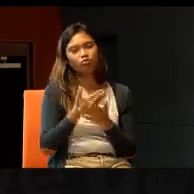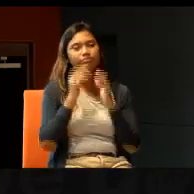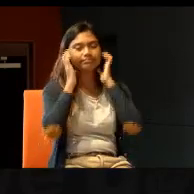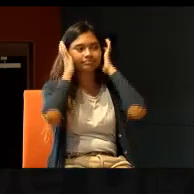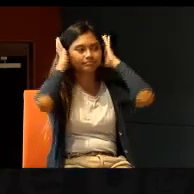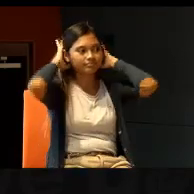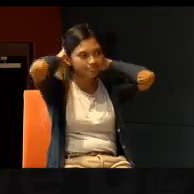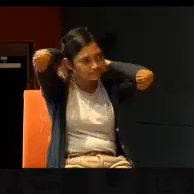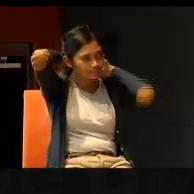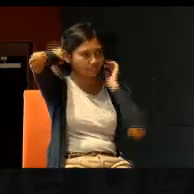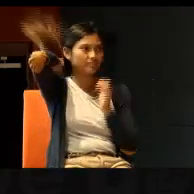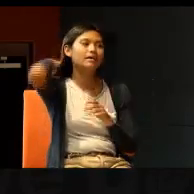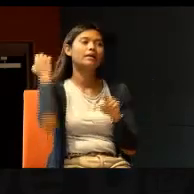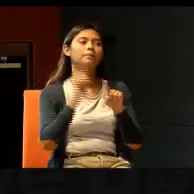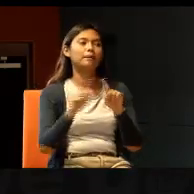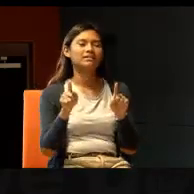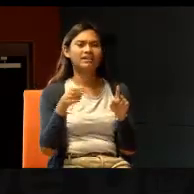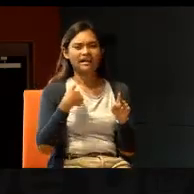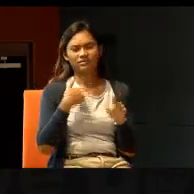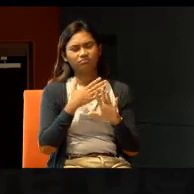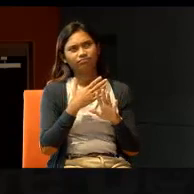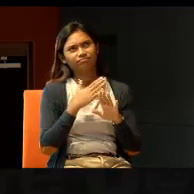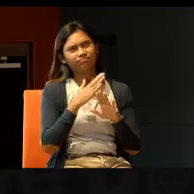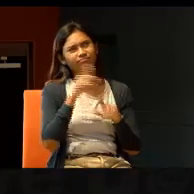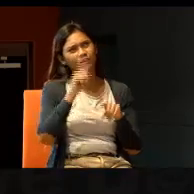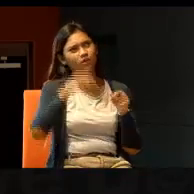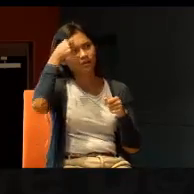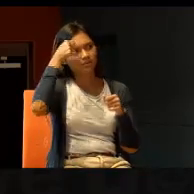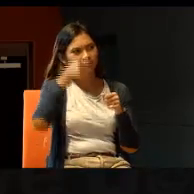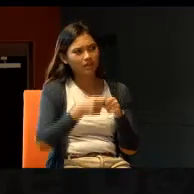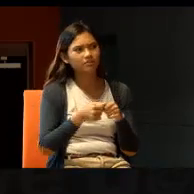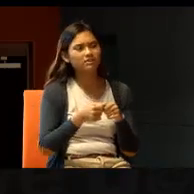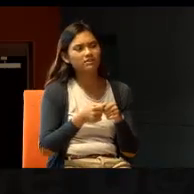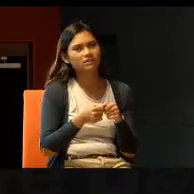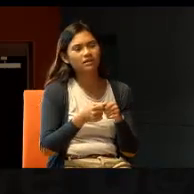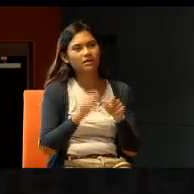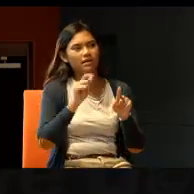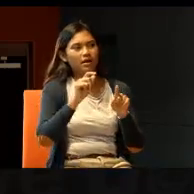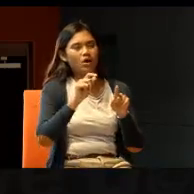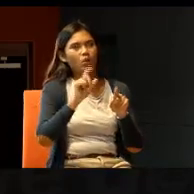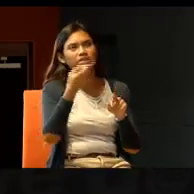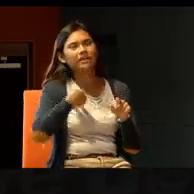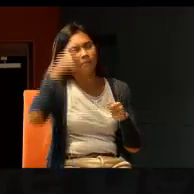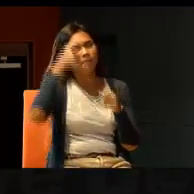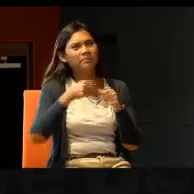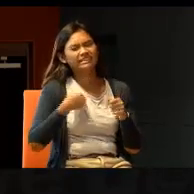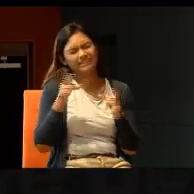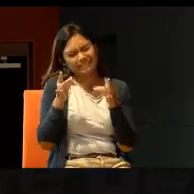But, I don't have any great impression, how I feel, other than that, I hated my hearing aids. I refused to wear them.